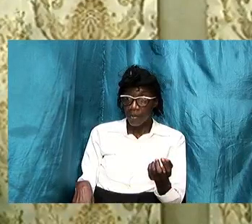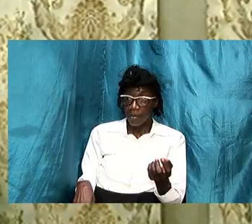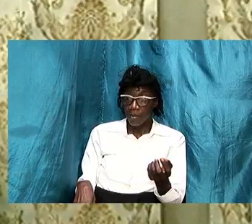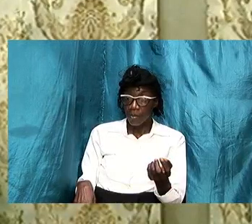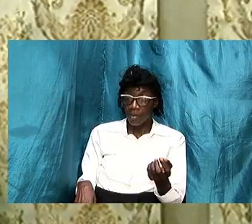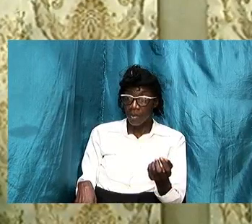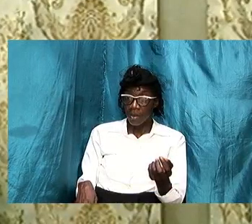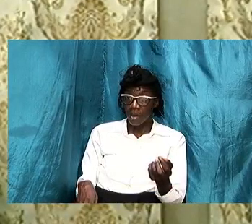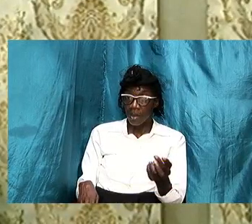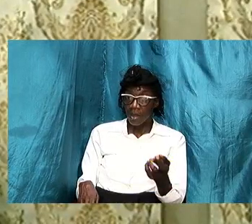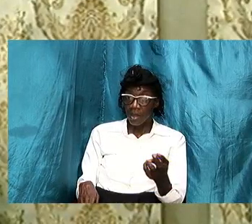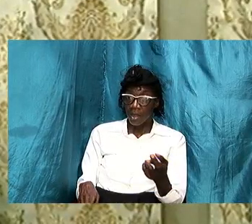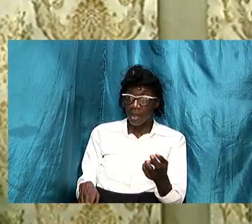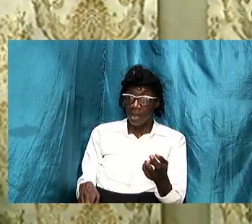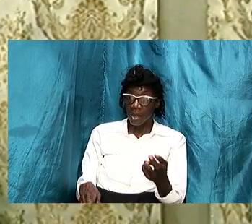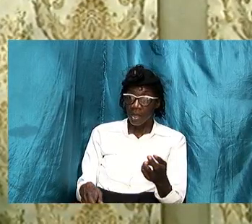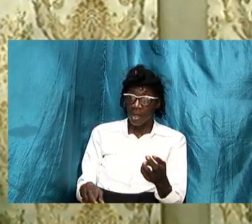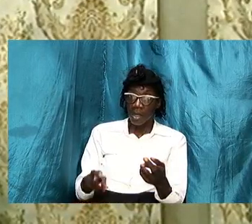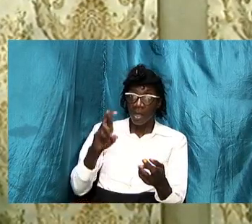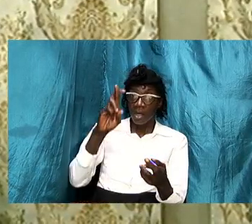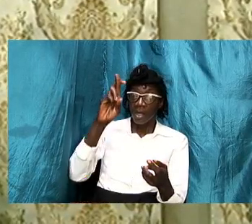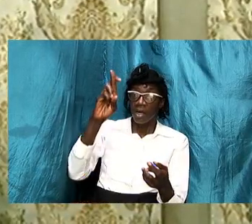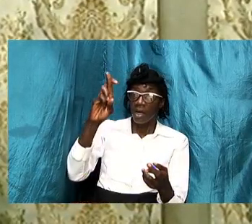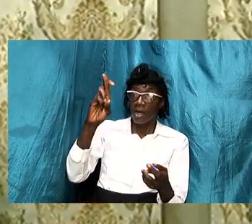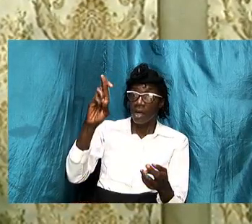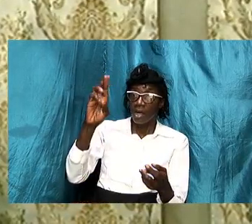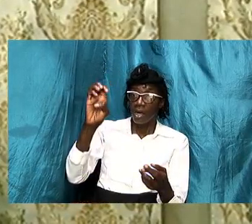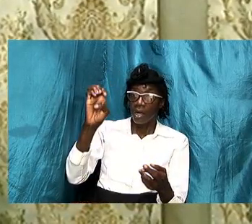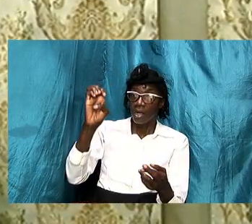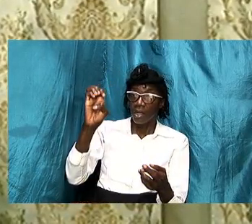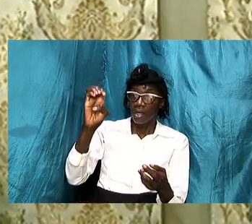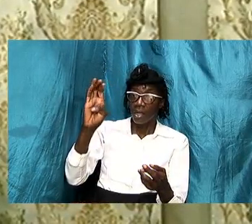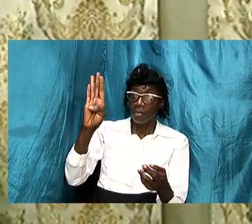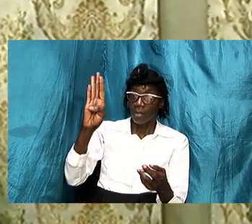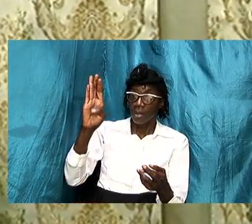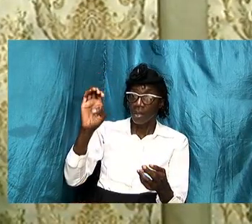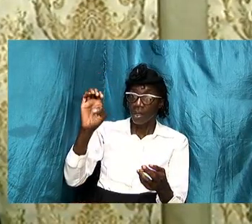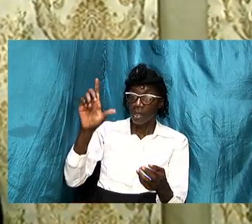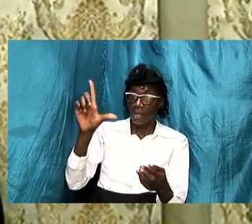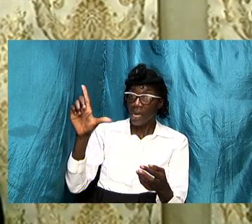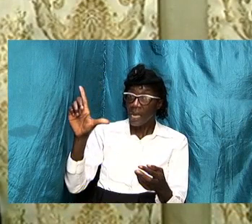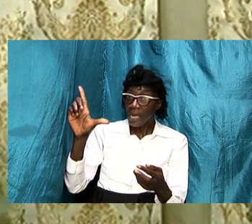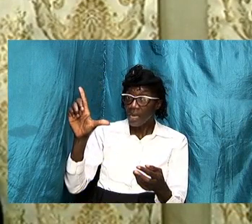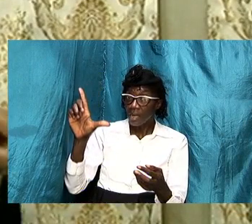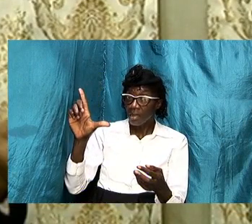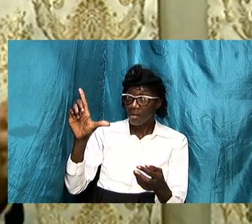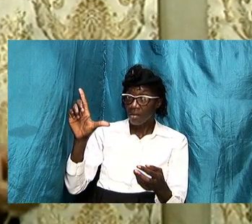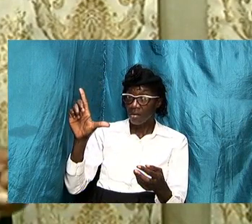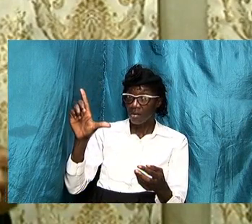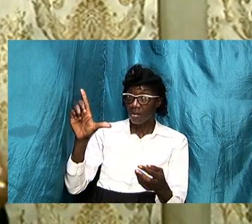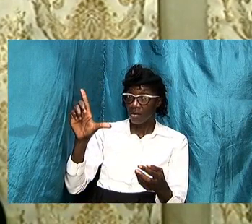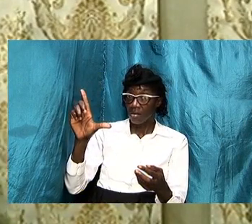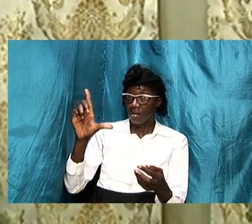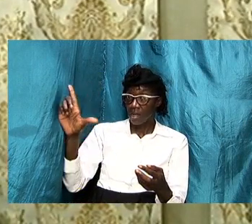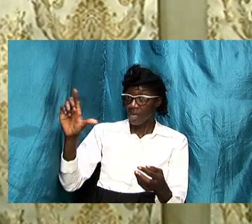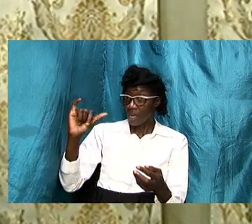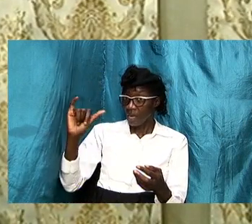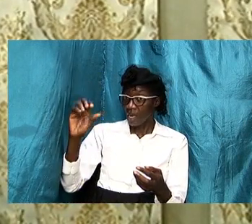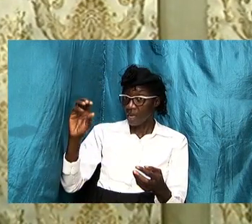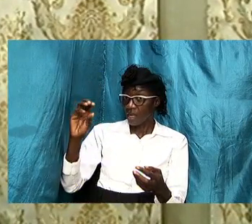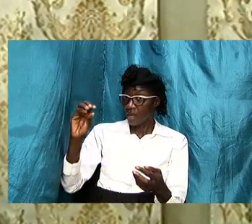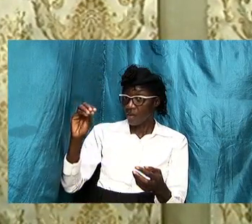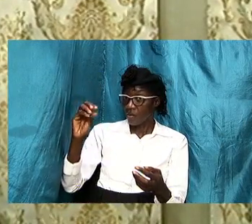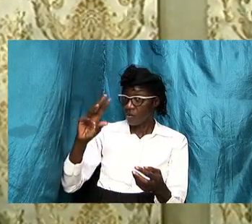is from the word rebel which is a characteristic of said we don't know what we are doing when we